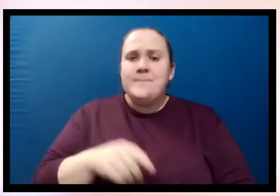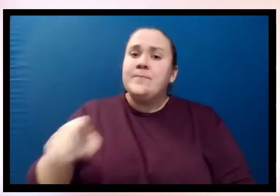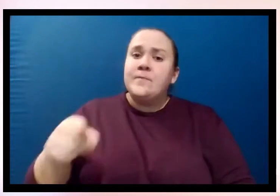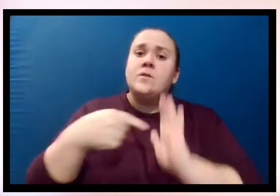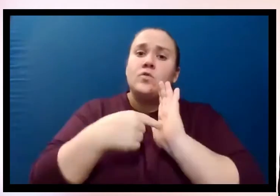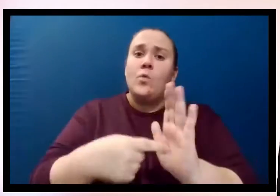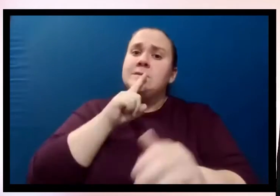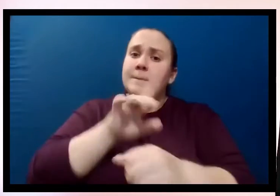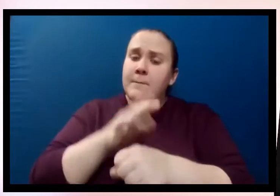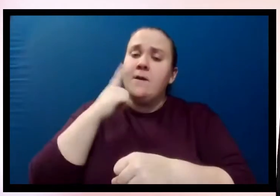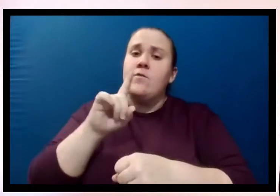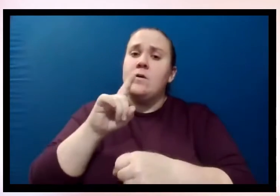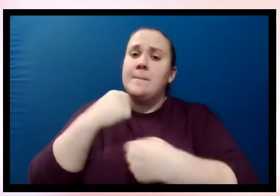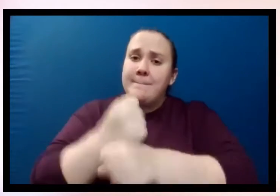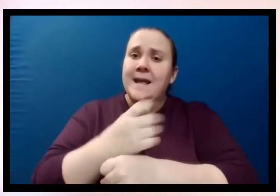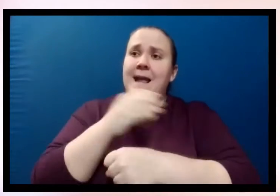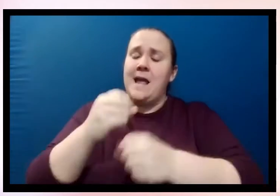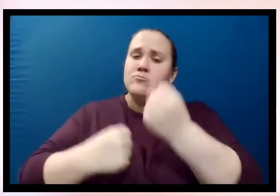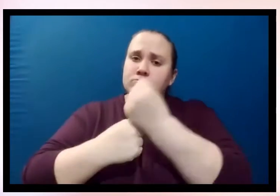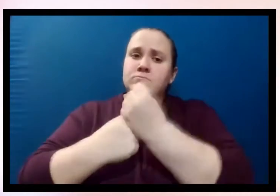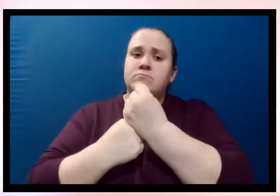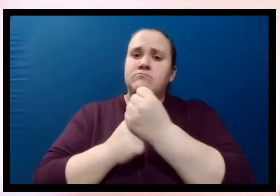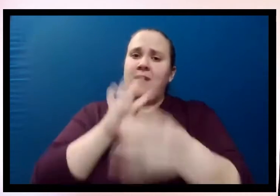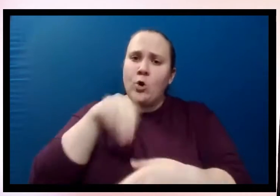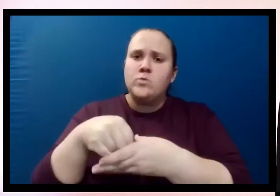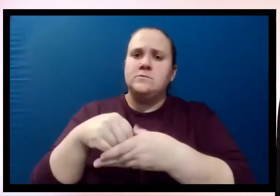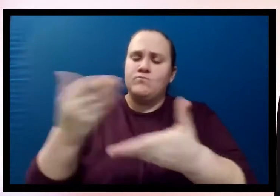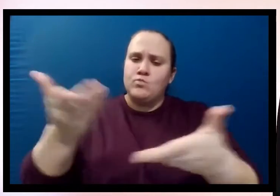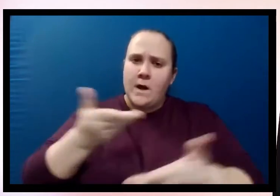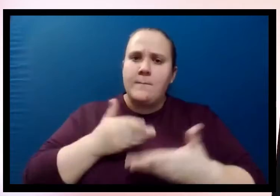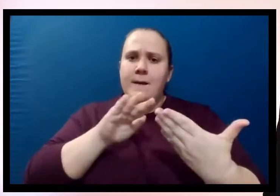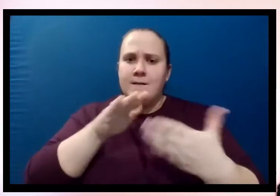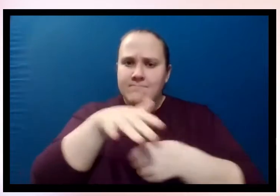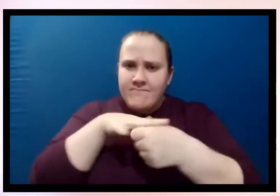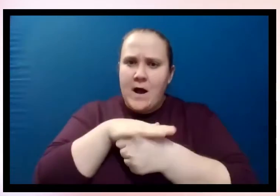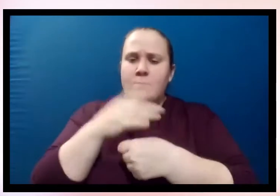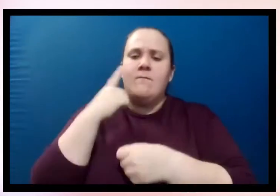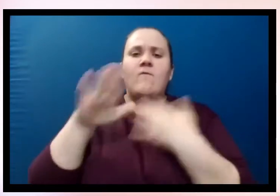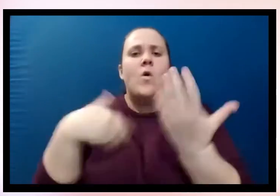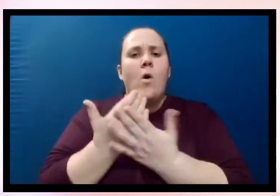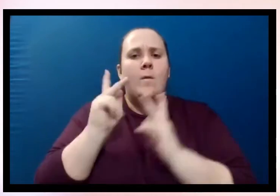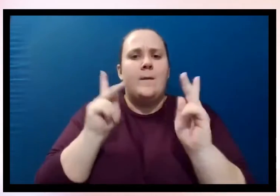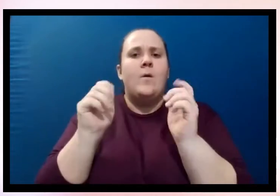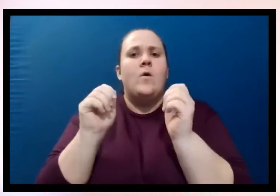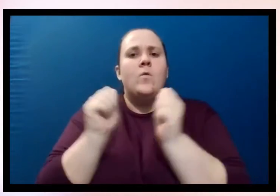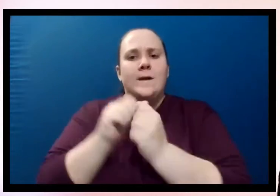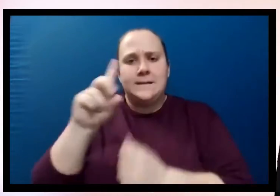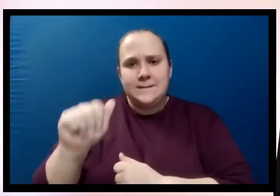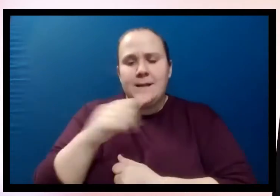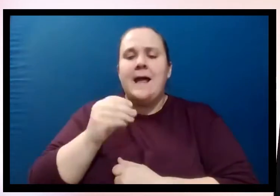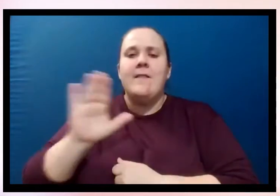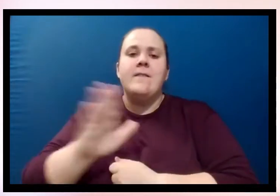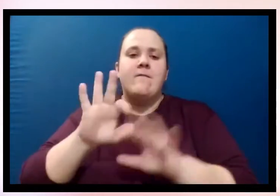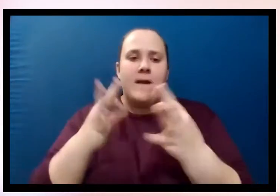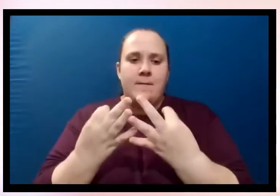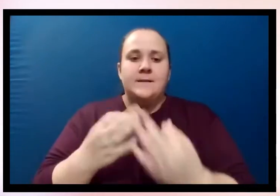demonstrating a commitment to creating and promoting an inclusive and welcoming environment in all areas of community life for people with